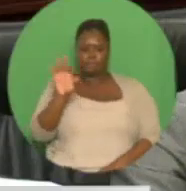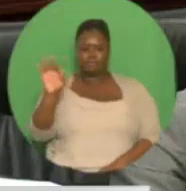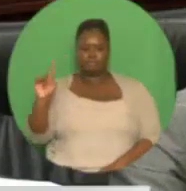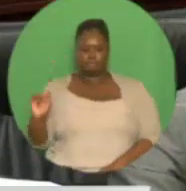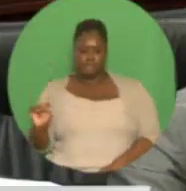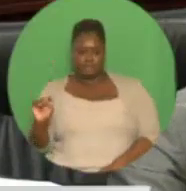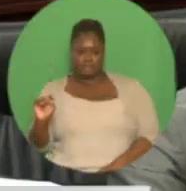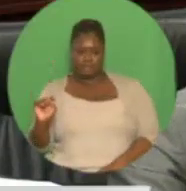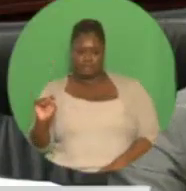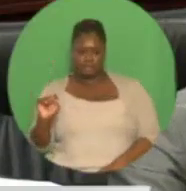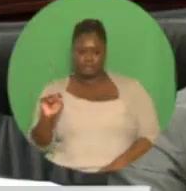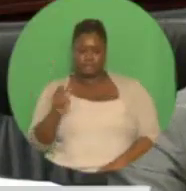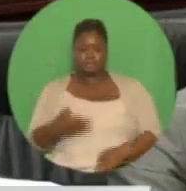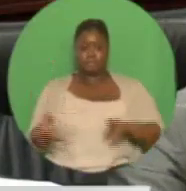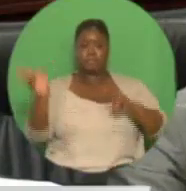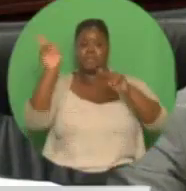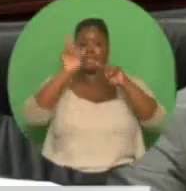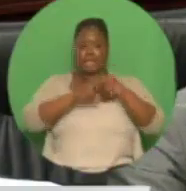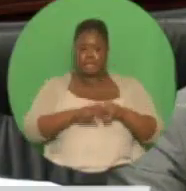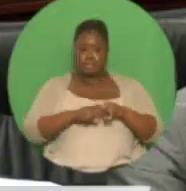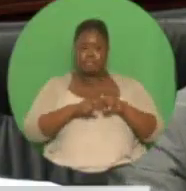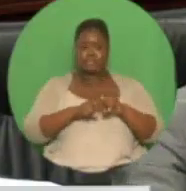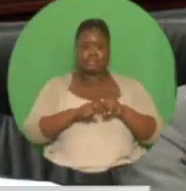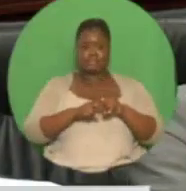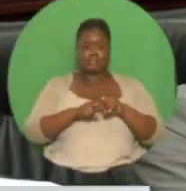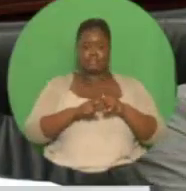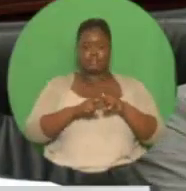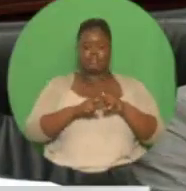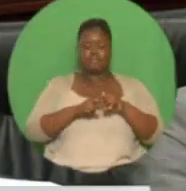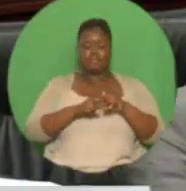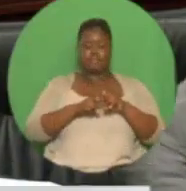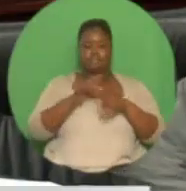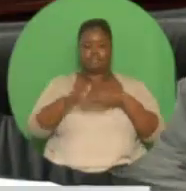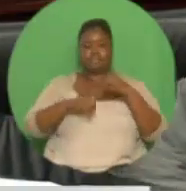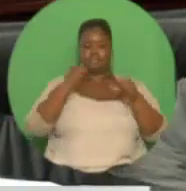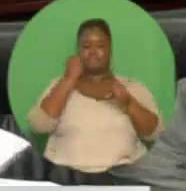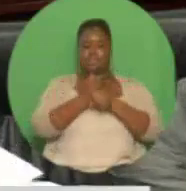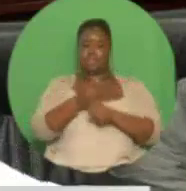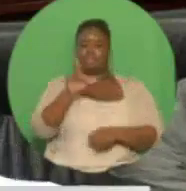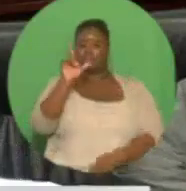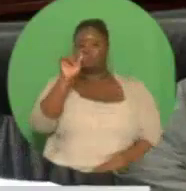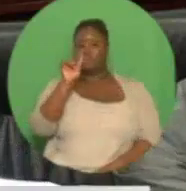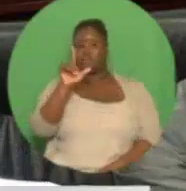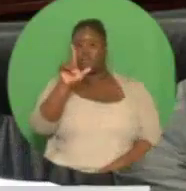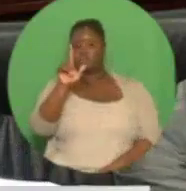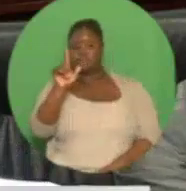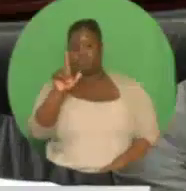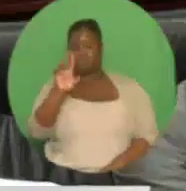2020, and 4.14 billion standard cubic feet per day in 2021.